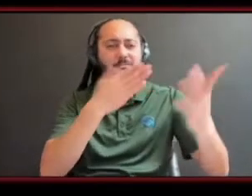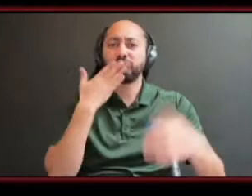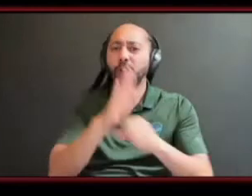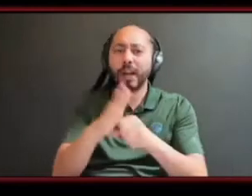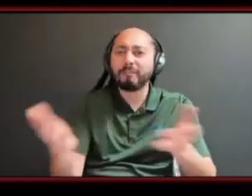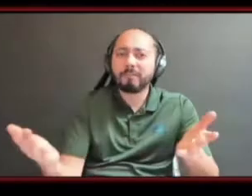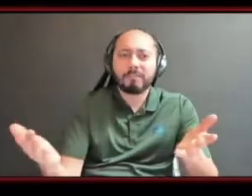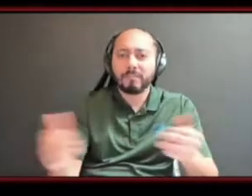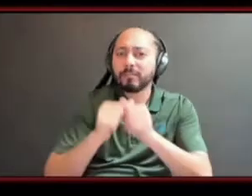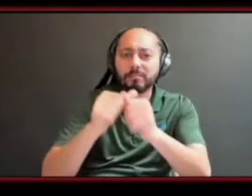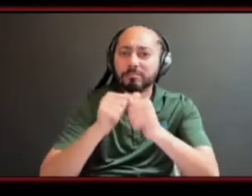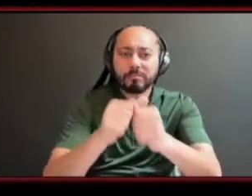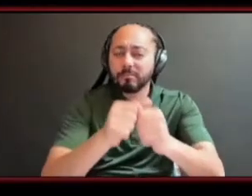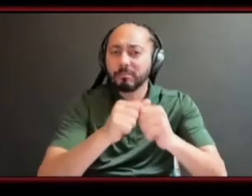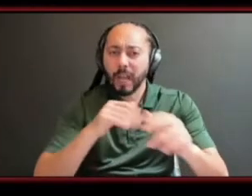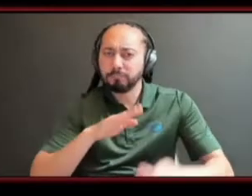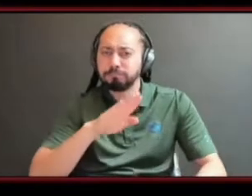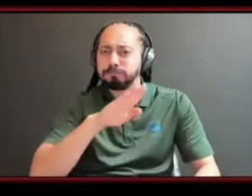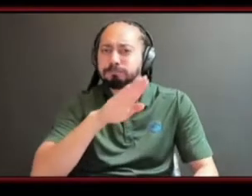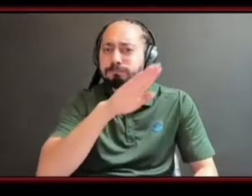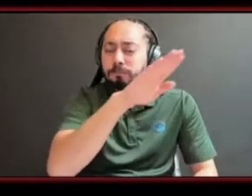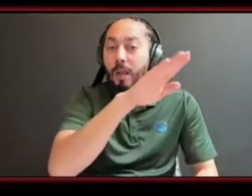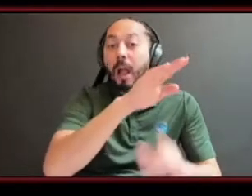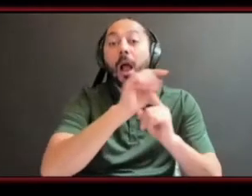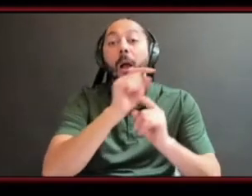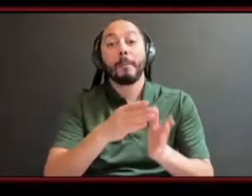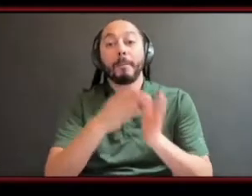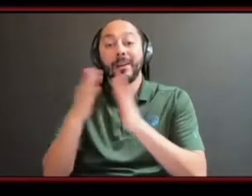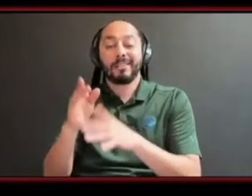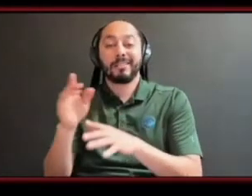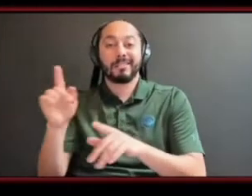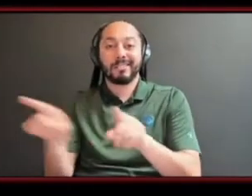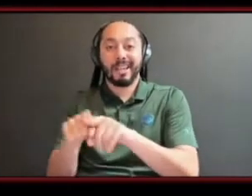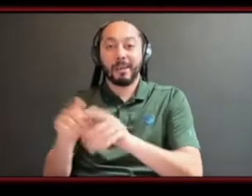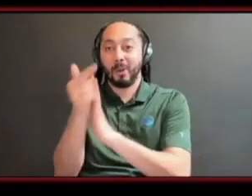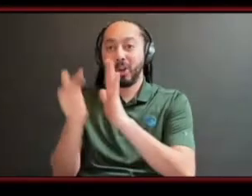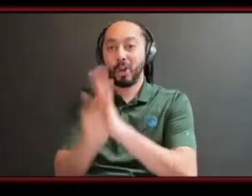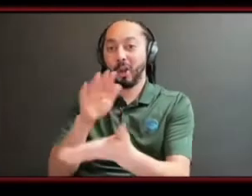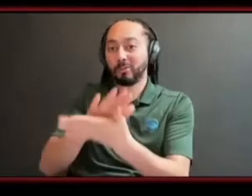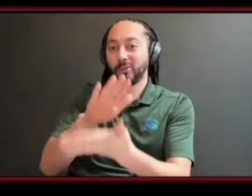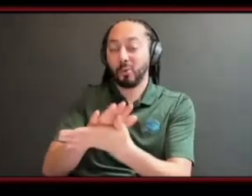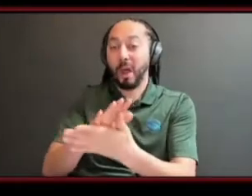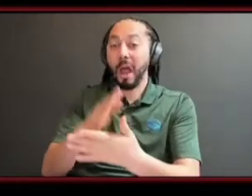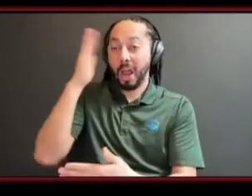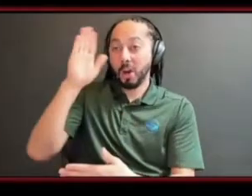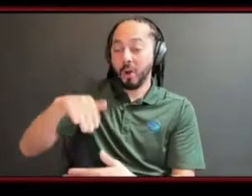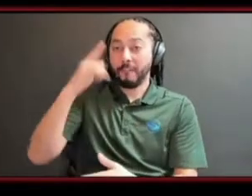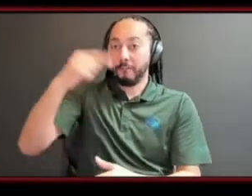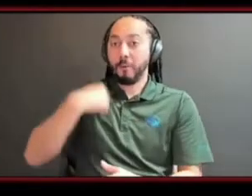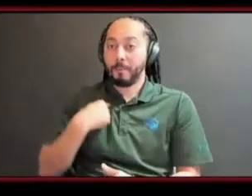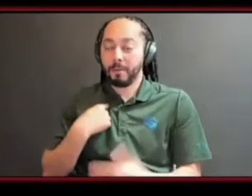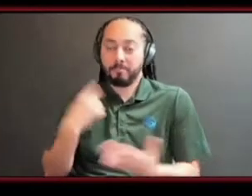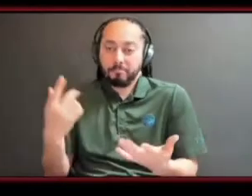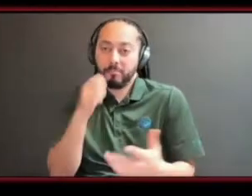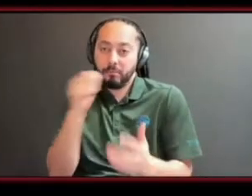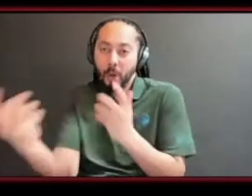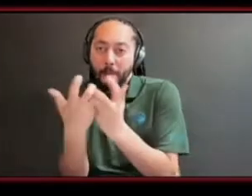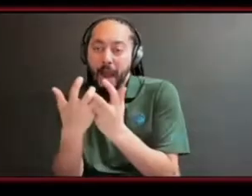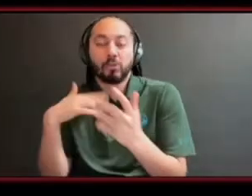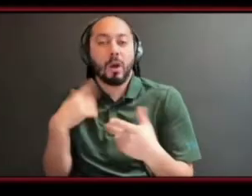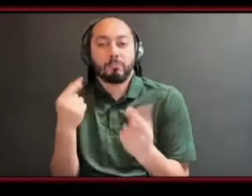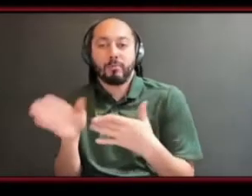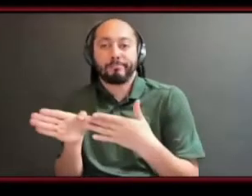thing if i feel like it's not for me and i know 100 i'm not going to look back and have regrets then i'm changing the lane but but right now i'm at a place where